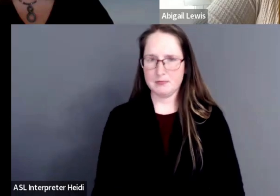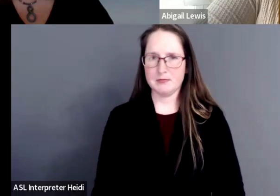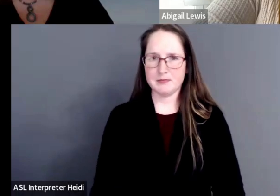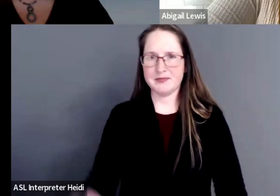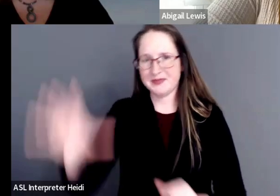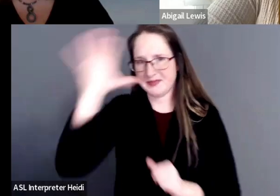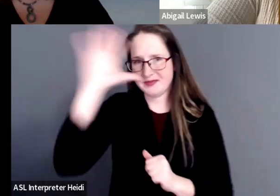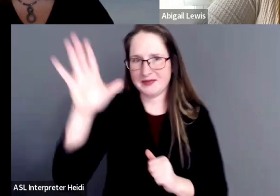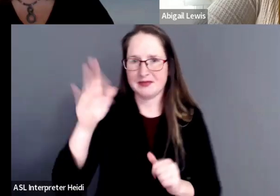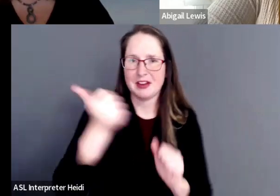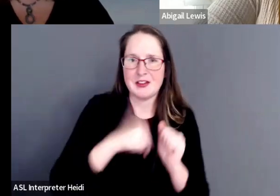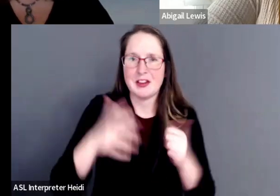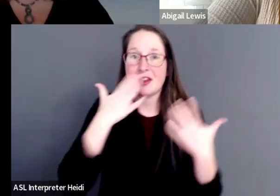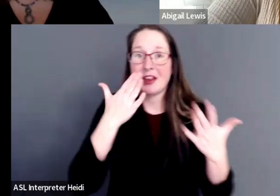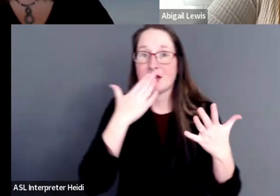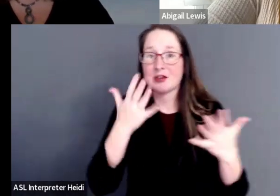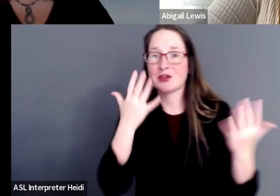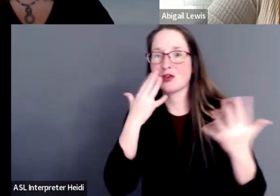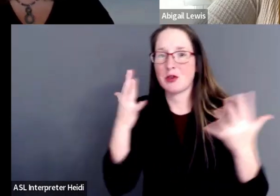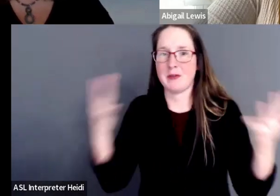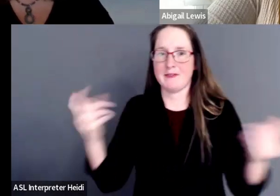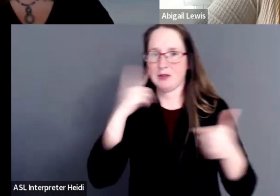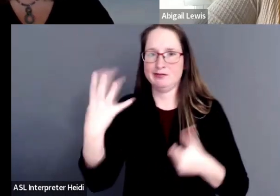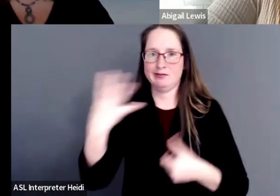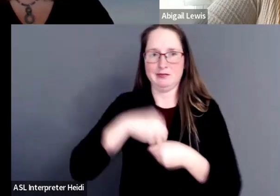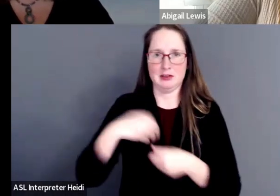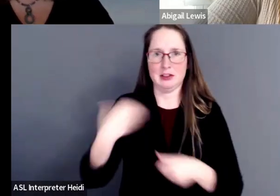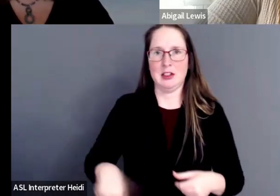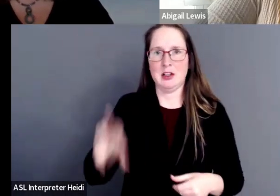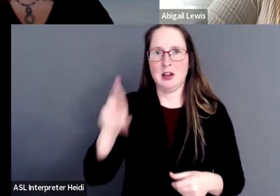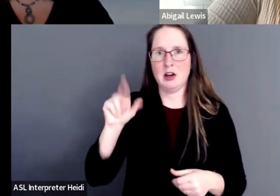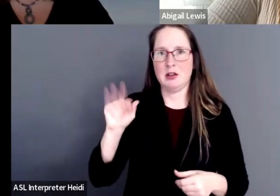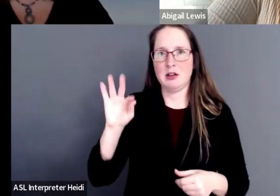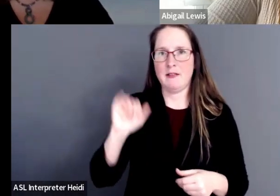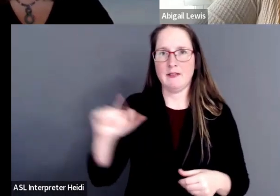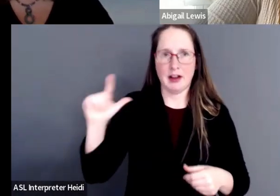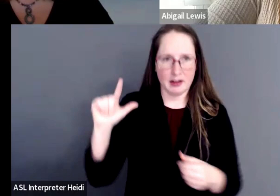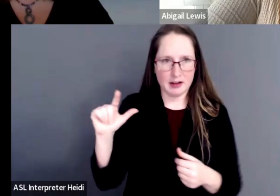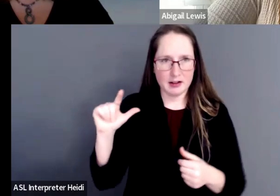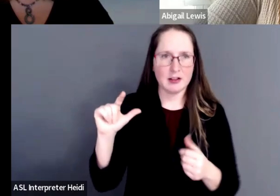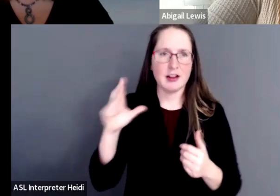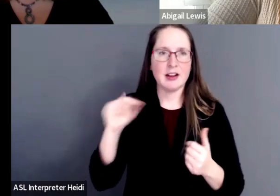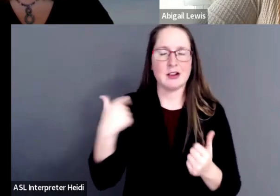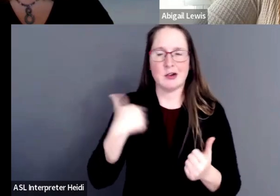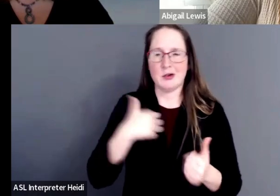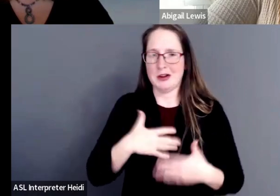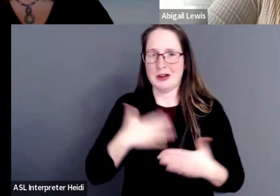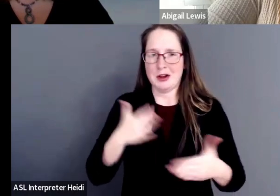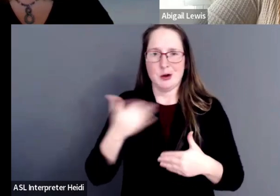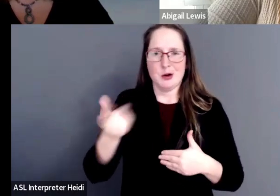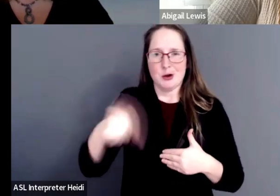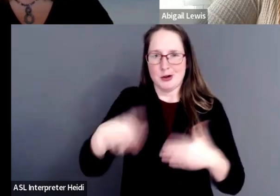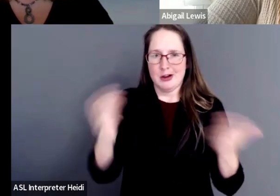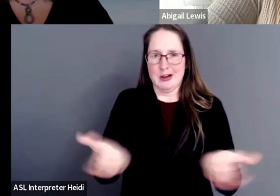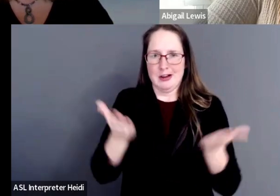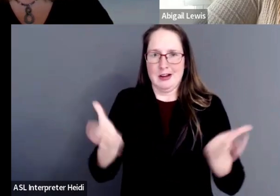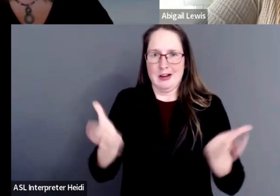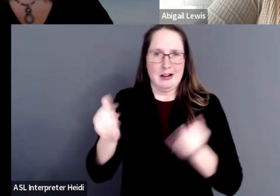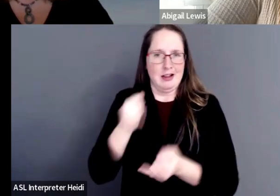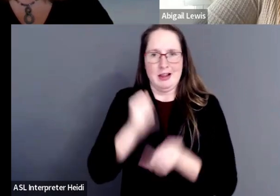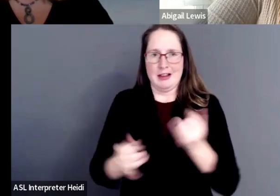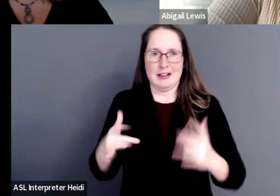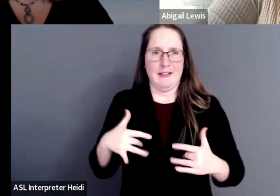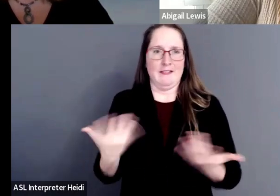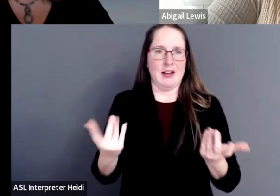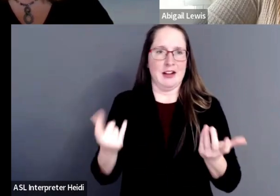Everyone, thank you so much for taking part in our event. This is Rafael Alon from NACED. We're so excited to have you all join us in our last event of